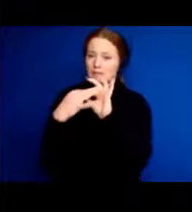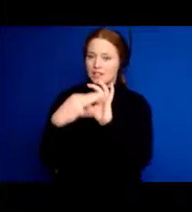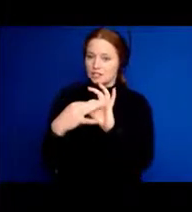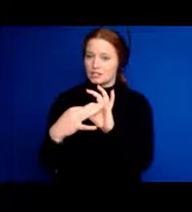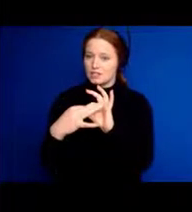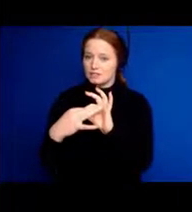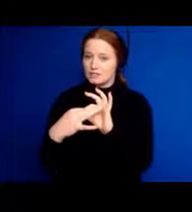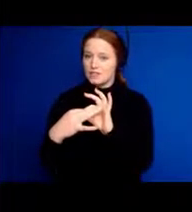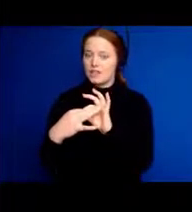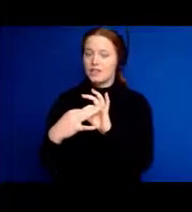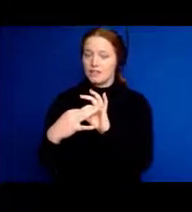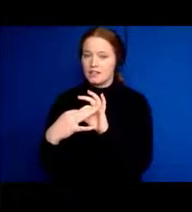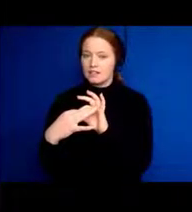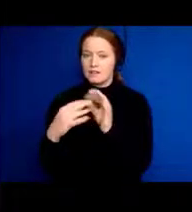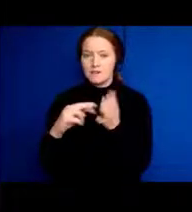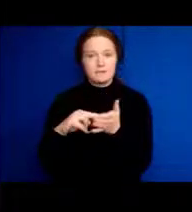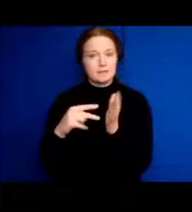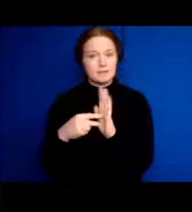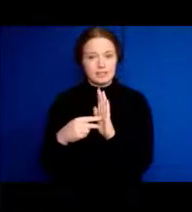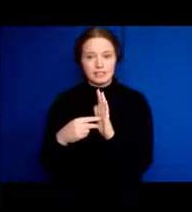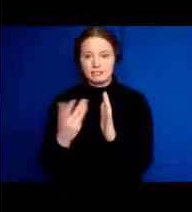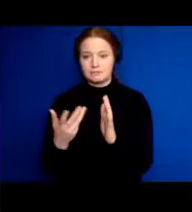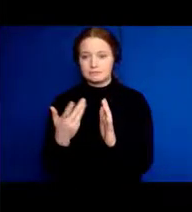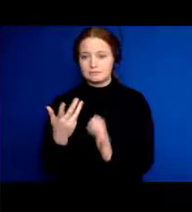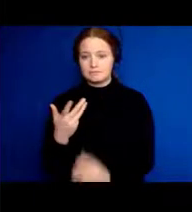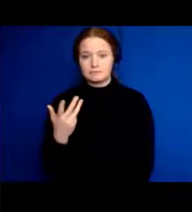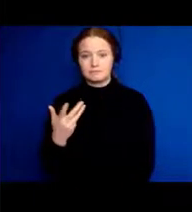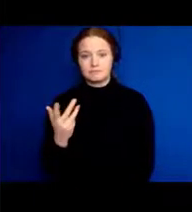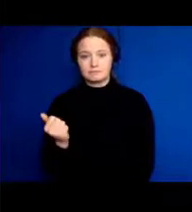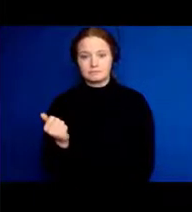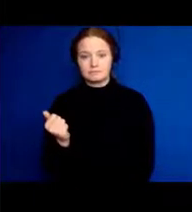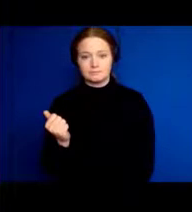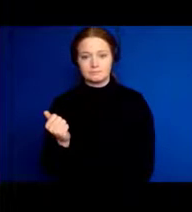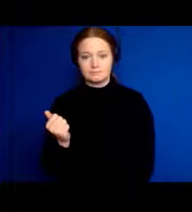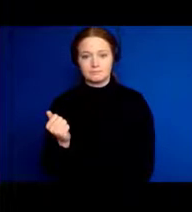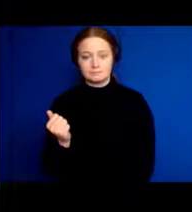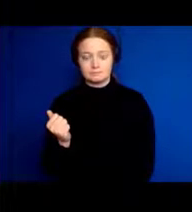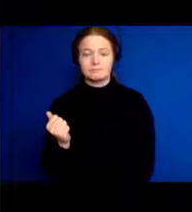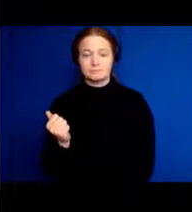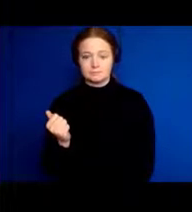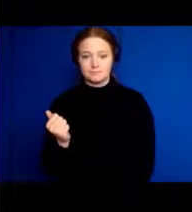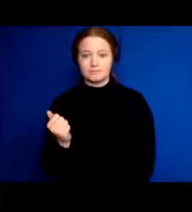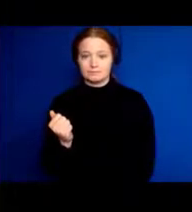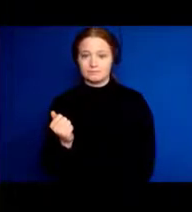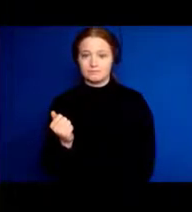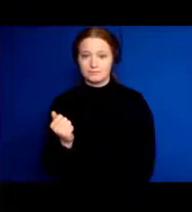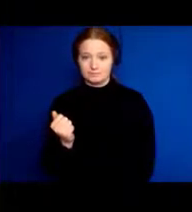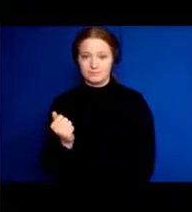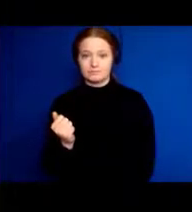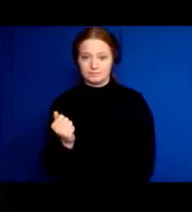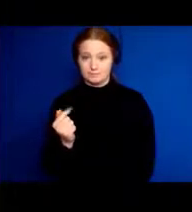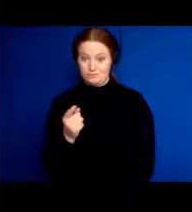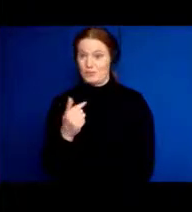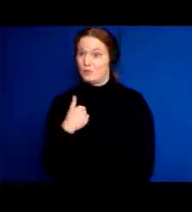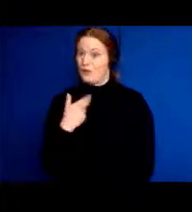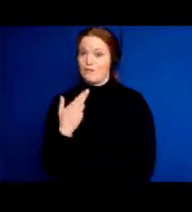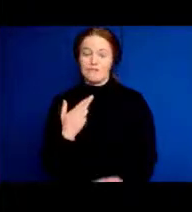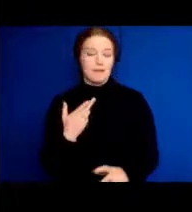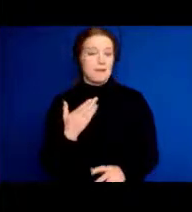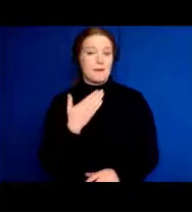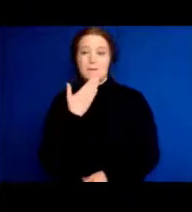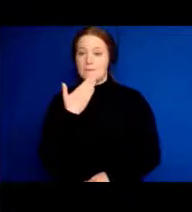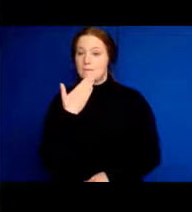a much better chance. OK, so 50 percent increased